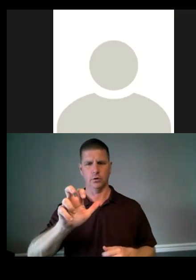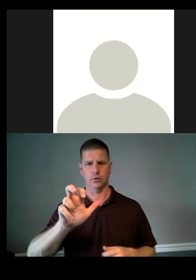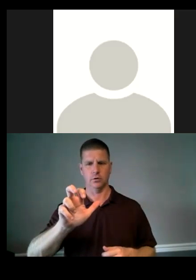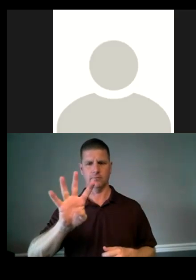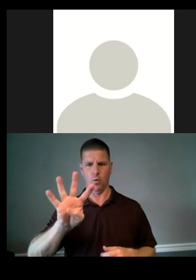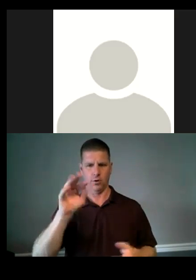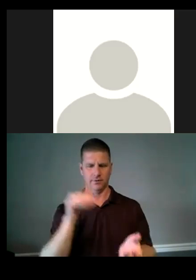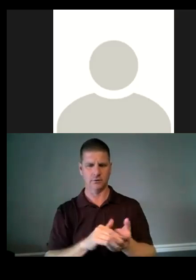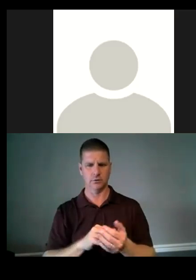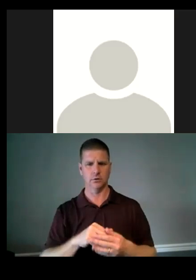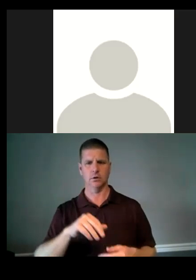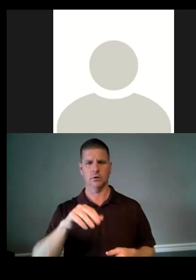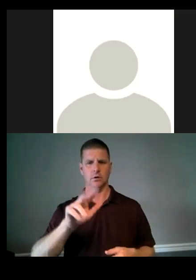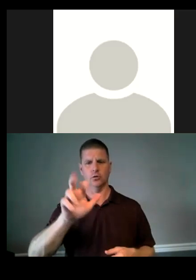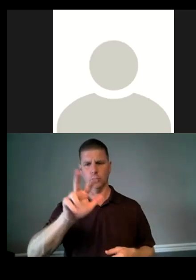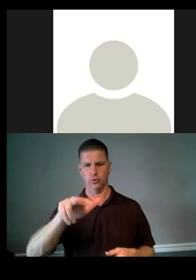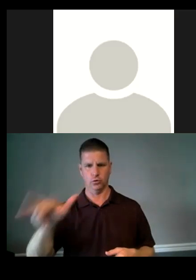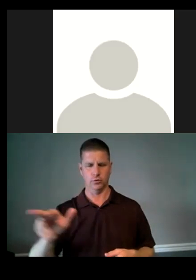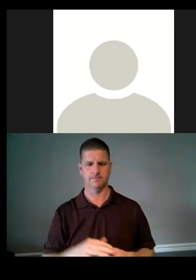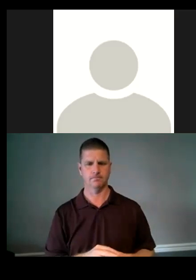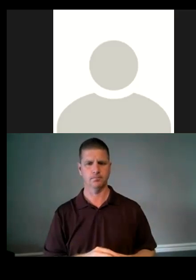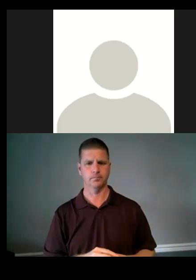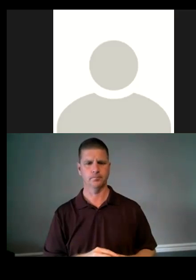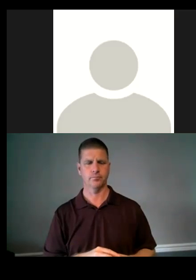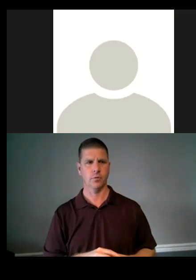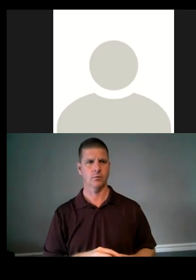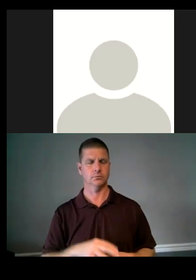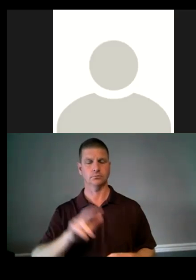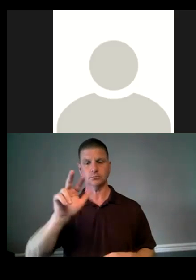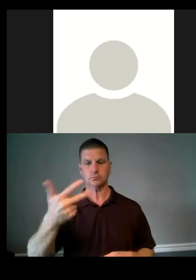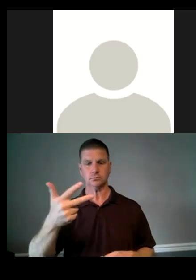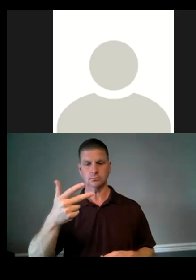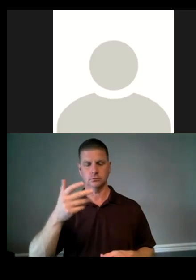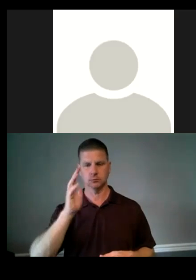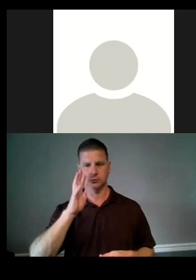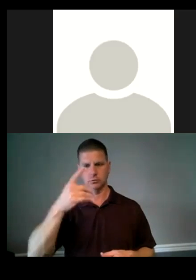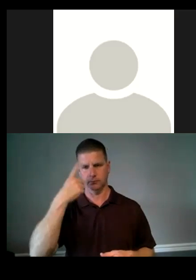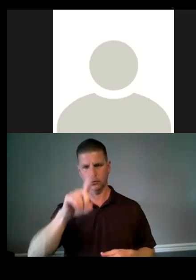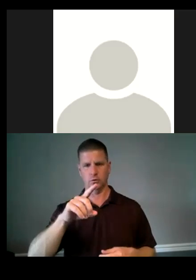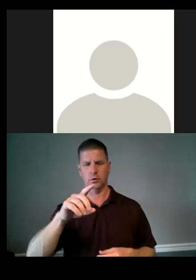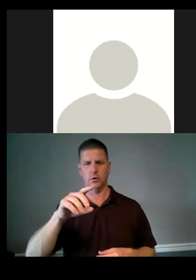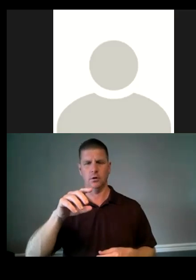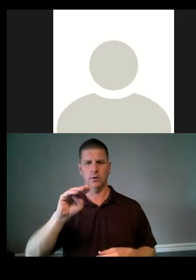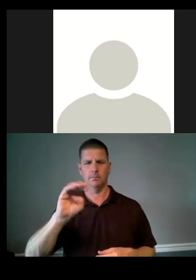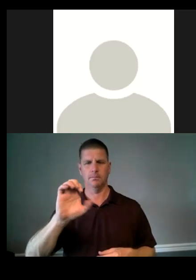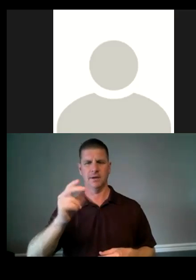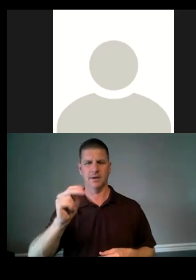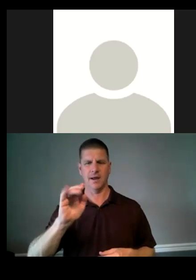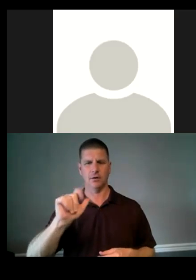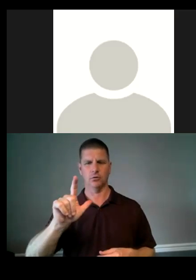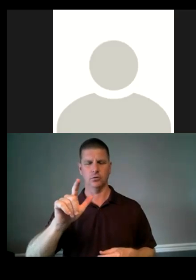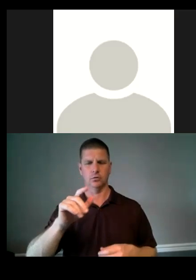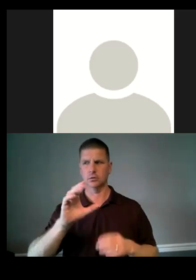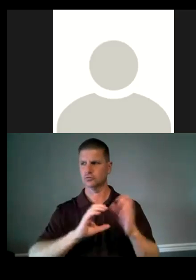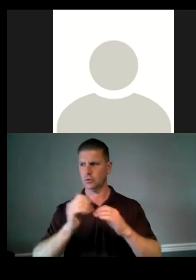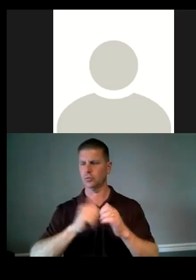,333. The third would be for mechanical construction. Also with WG Tomko